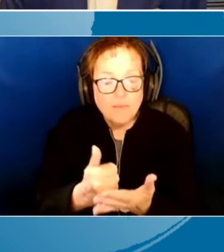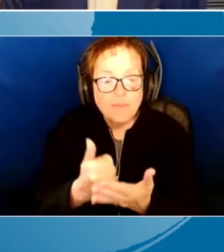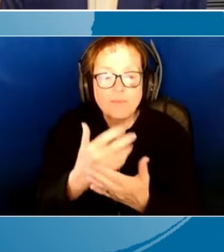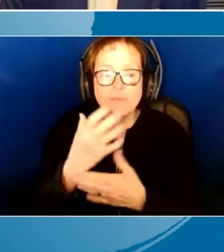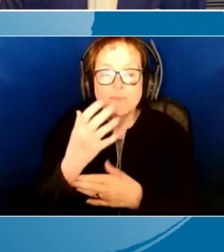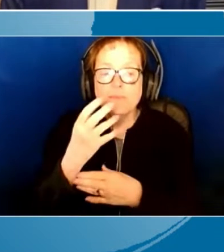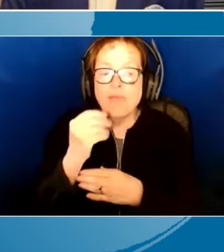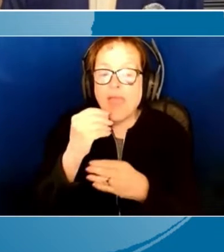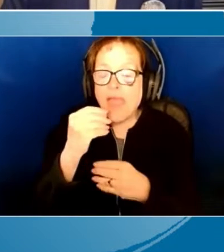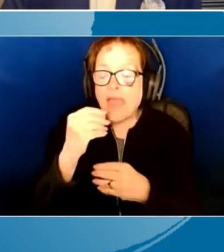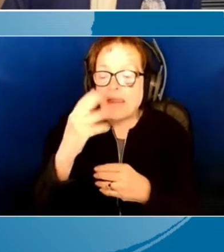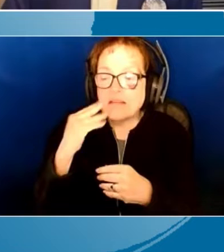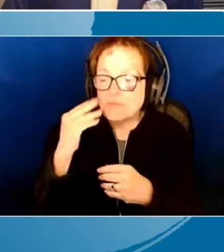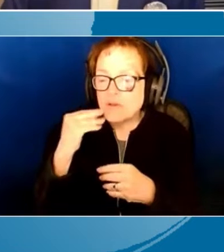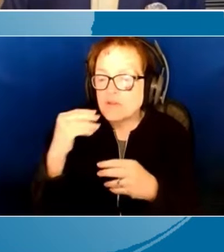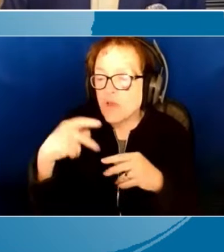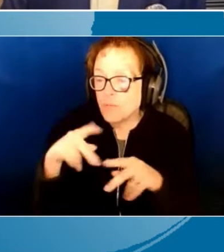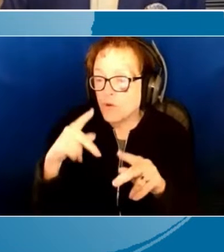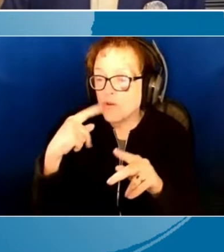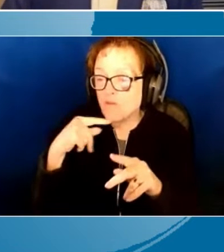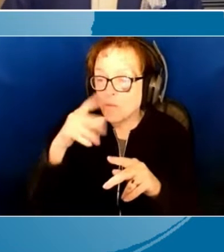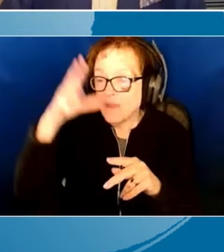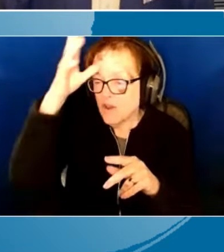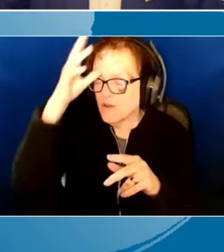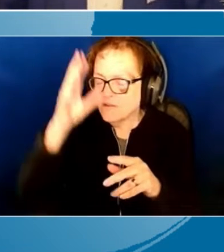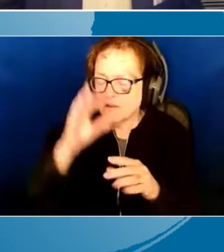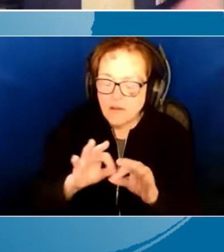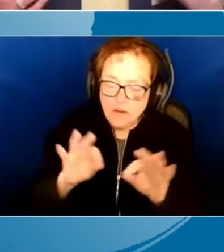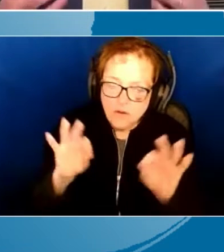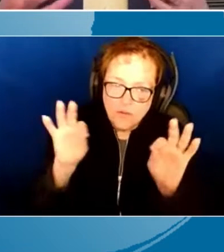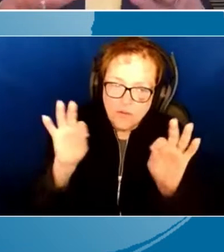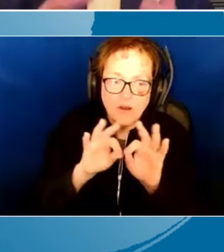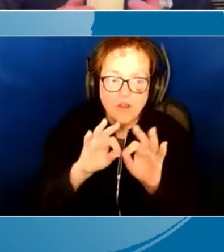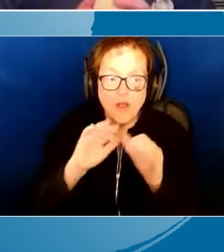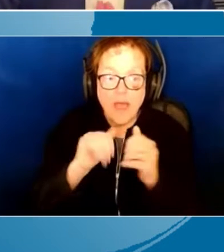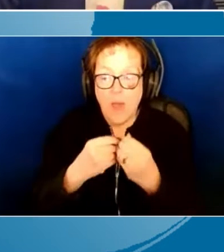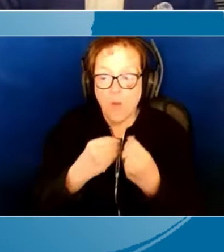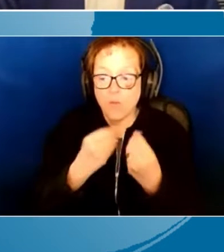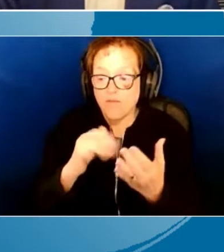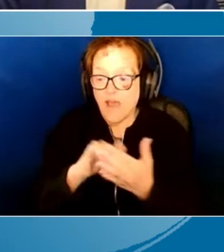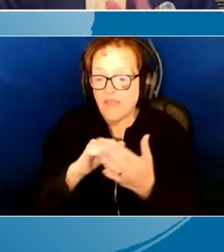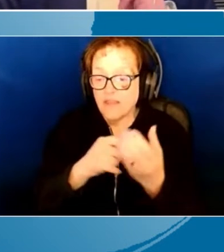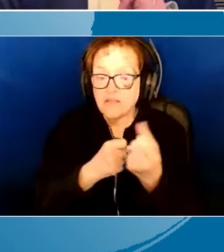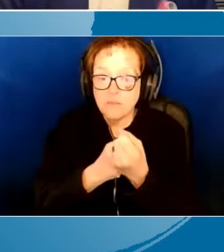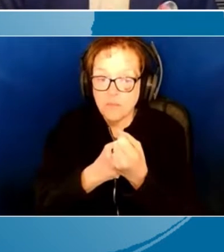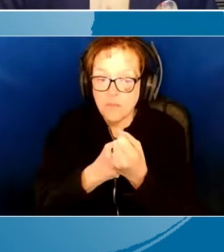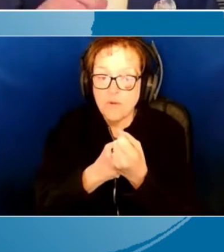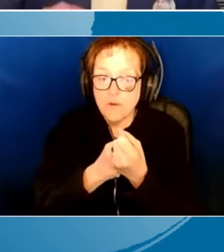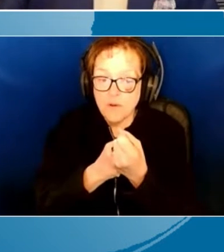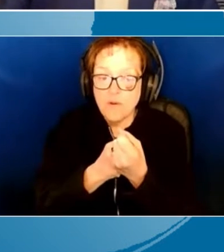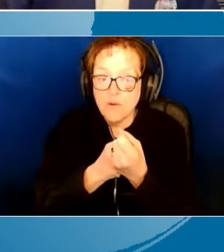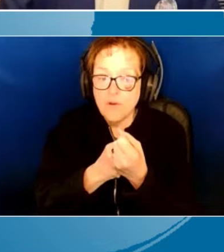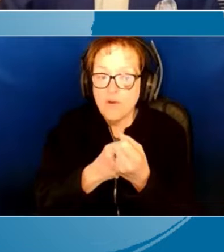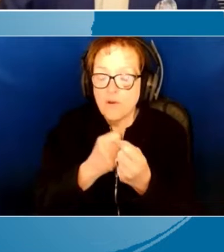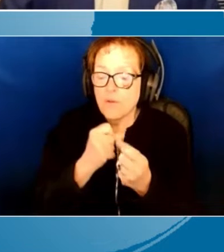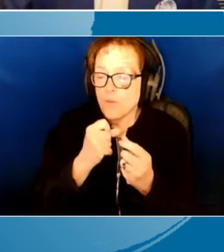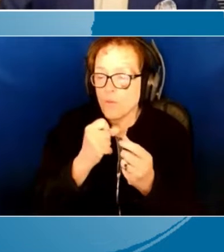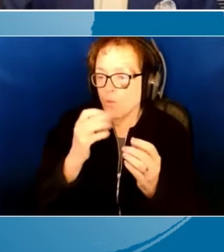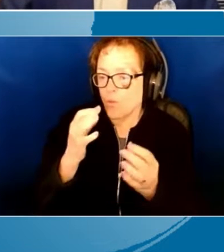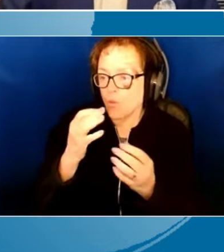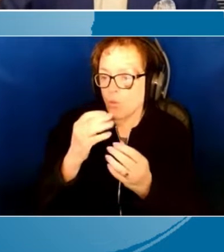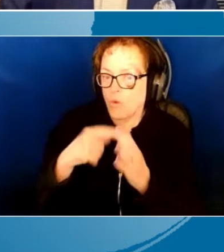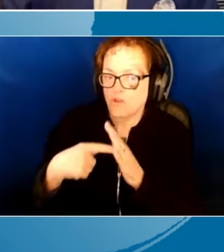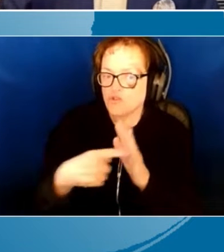and opportunities for parents is critical. And how we provide our supports is going to determine the success of the